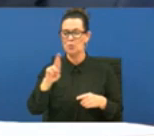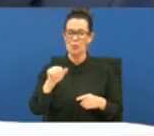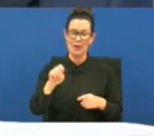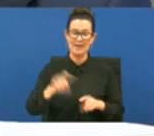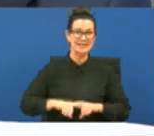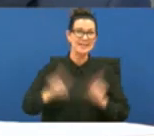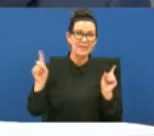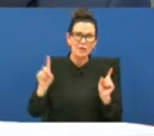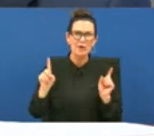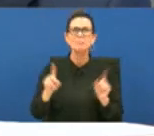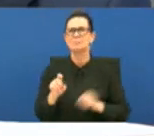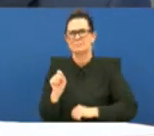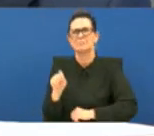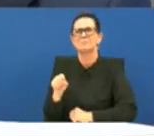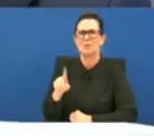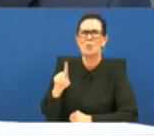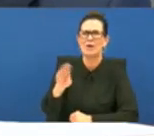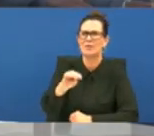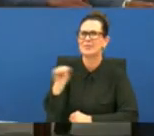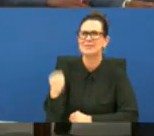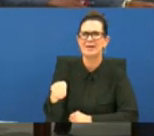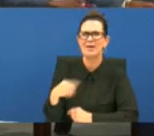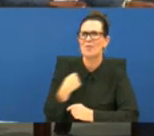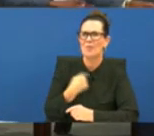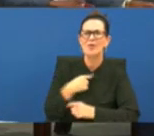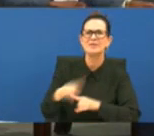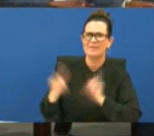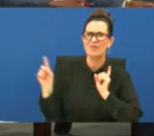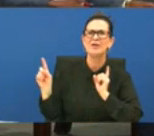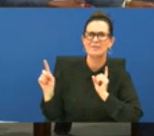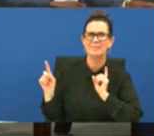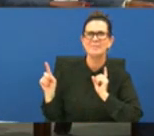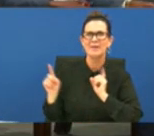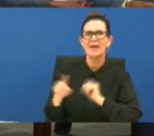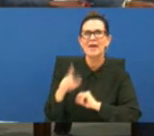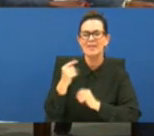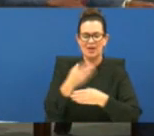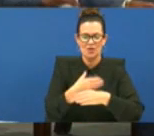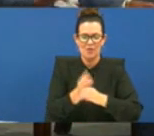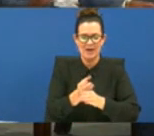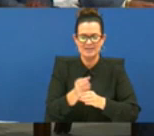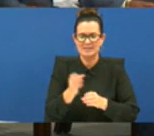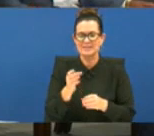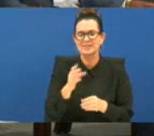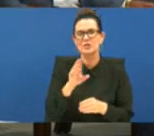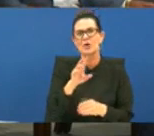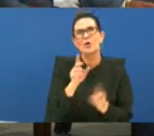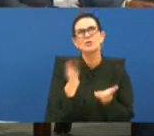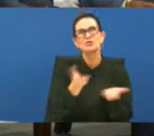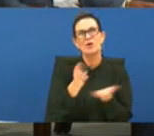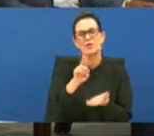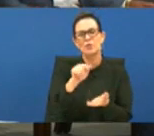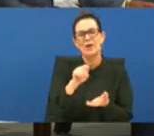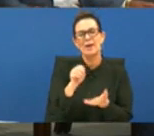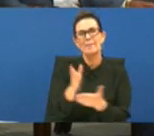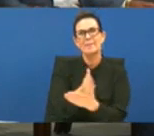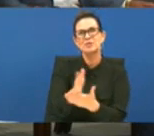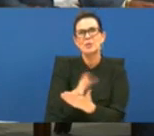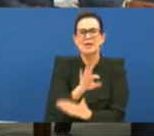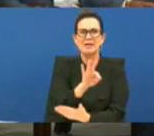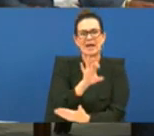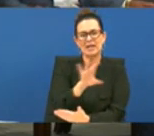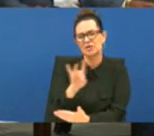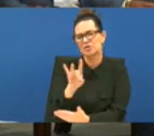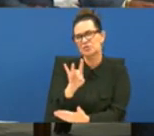100 absolutely that is correct we are being different the um crisis service rates average between 900 and 1200 dollars